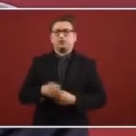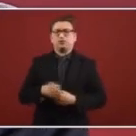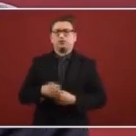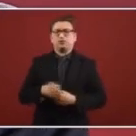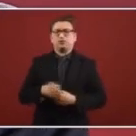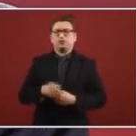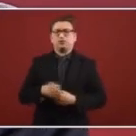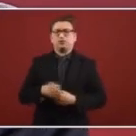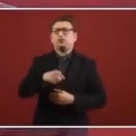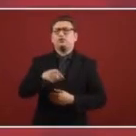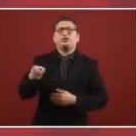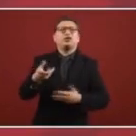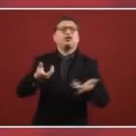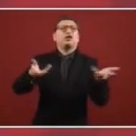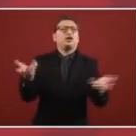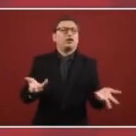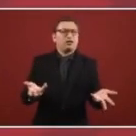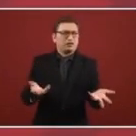what they do